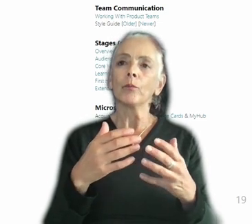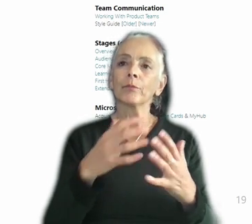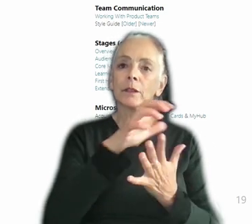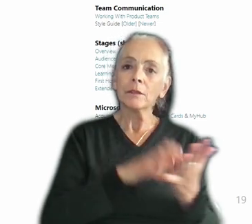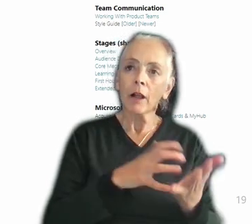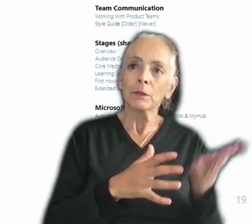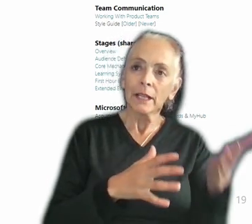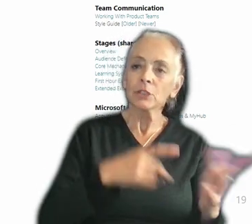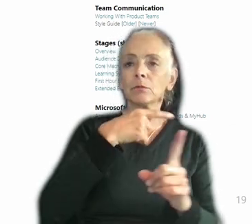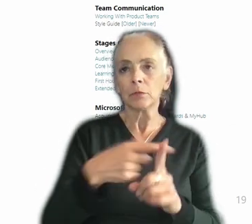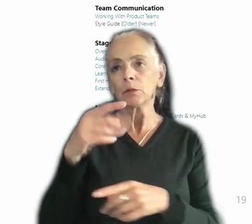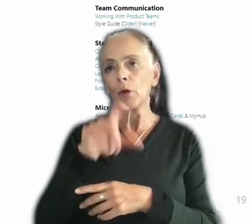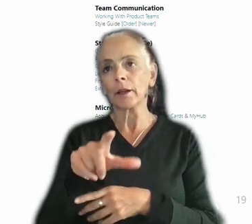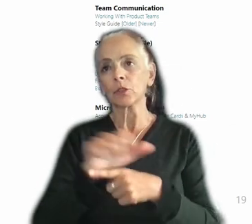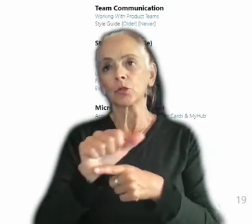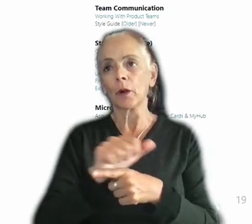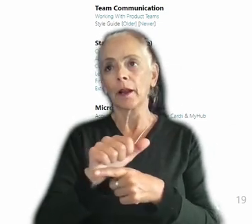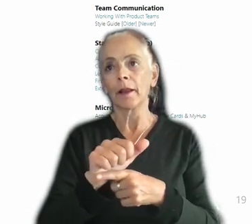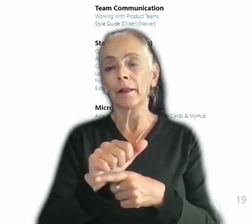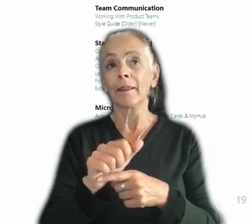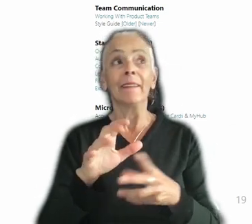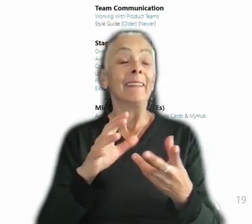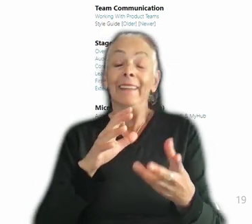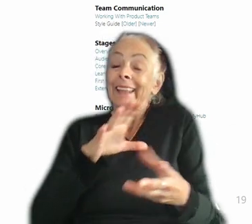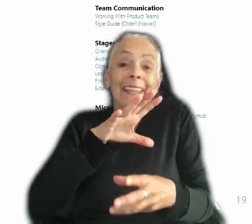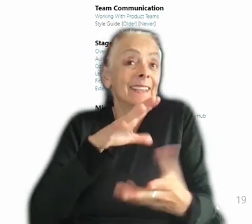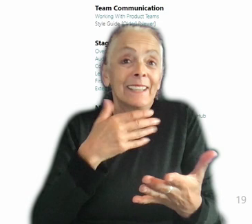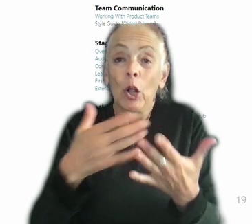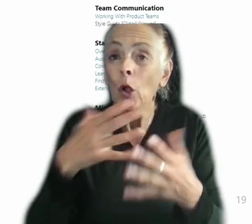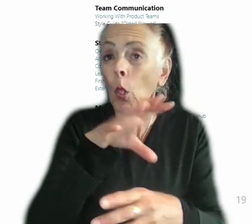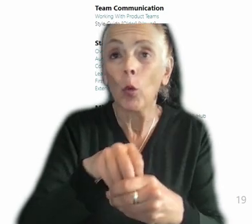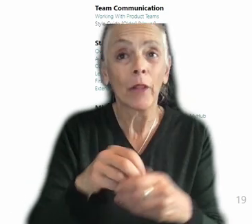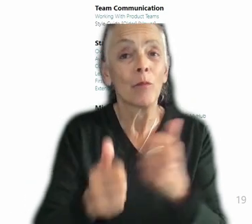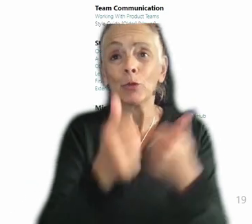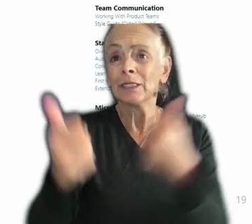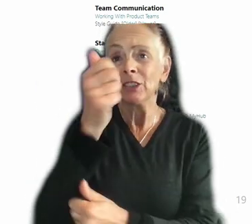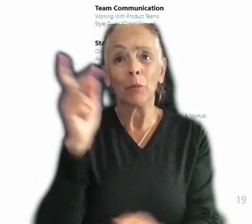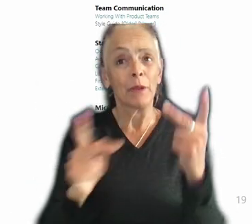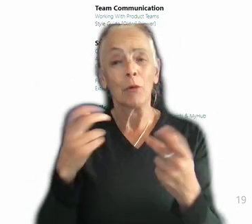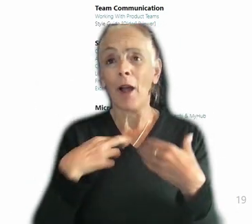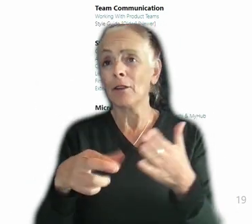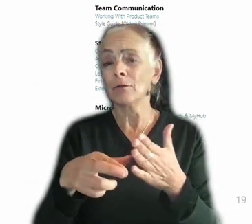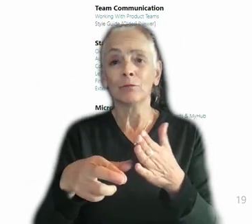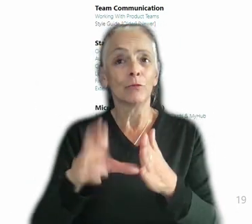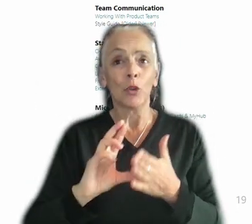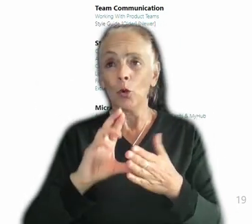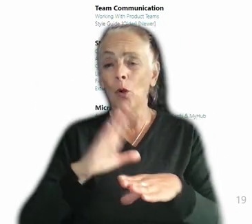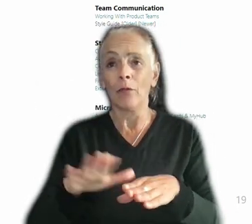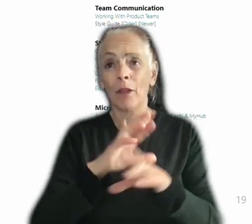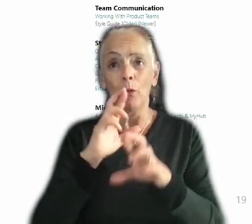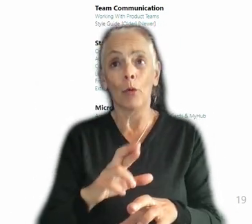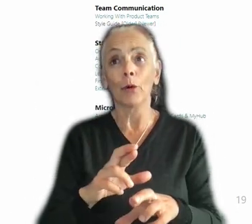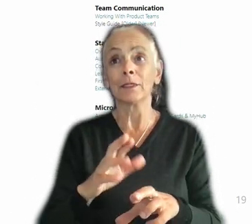even the most senior among us have our reports reviewed, right? So my manager is Randy. is the director of the entire organization. He nonetheless has